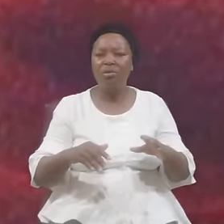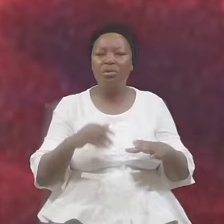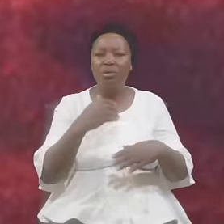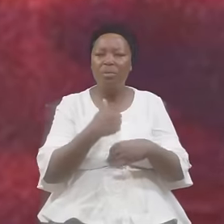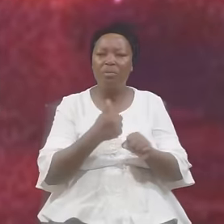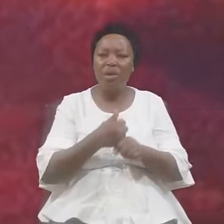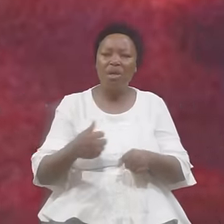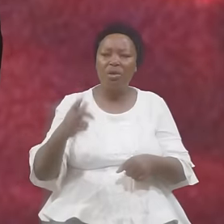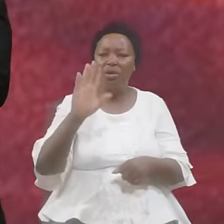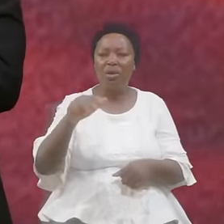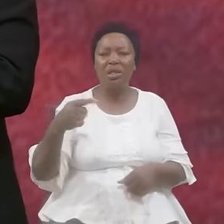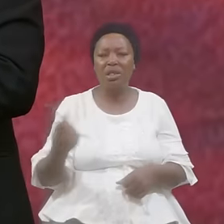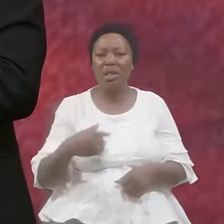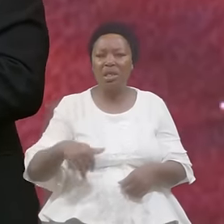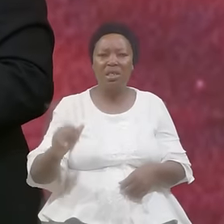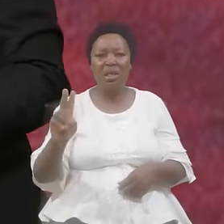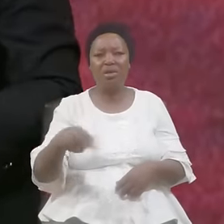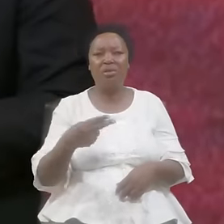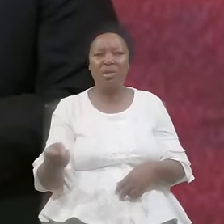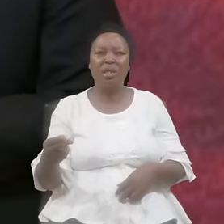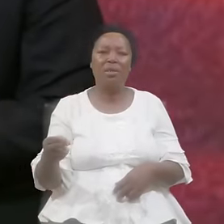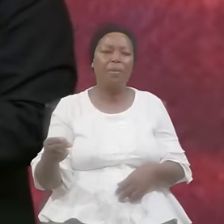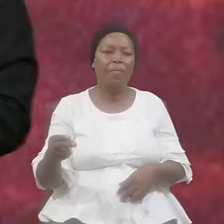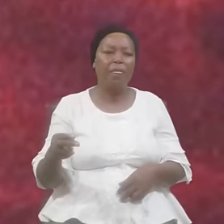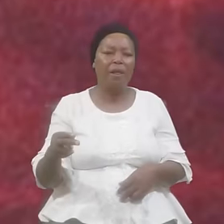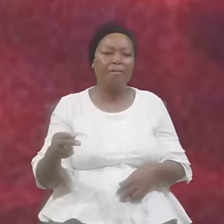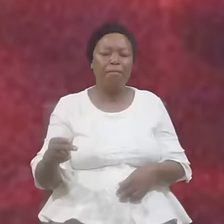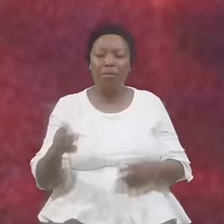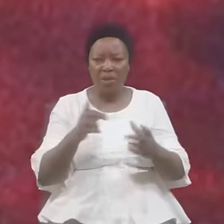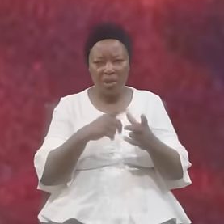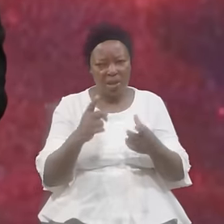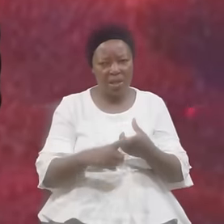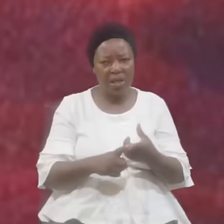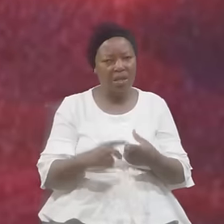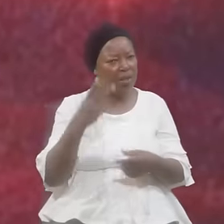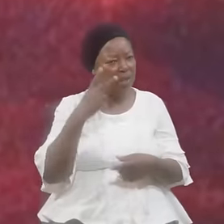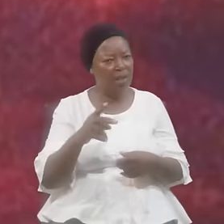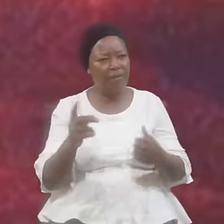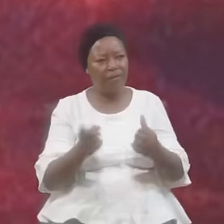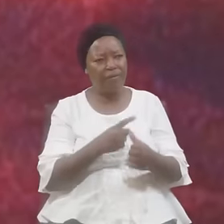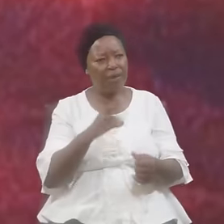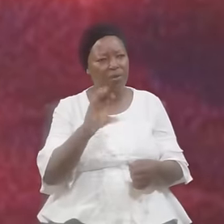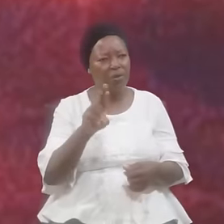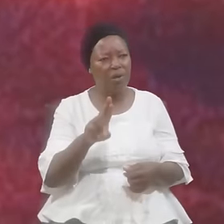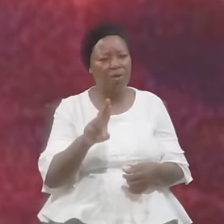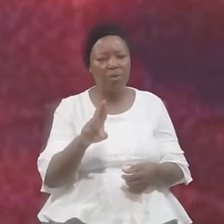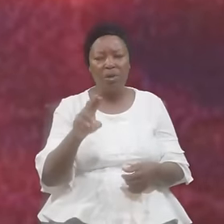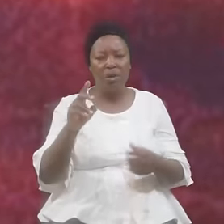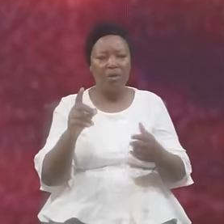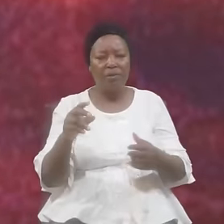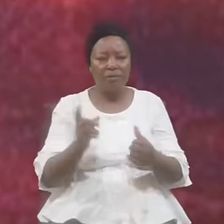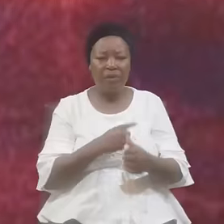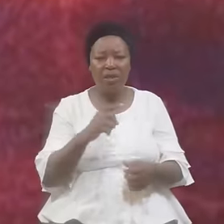Look At This We're Looking At First Chronicles Chapter Fifteen Verse Two Then David Said